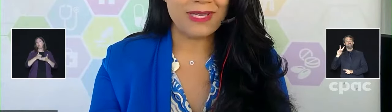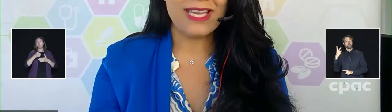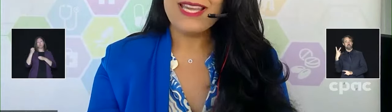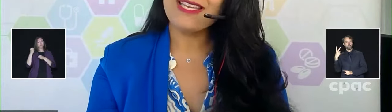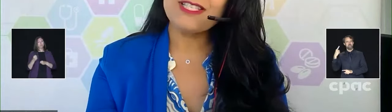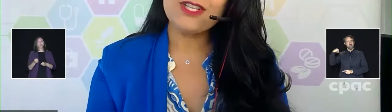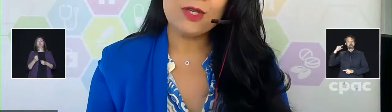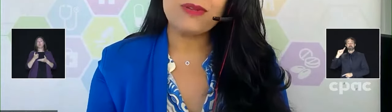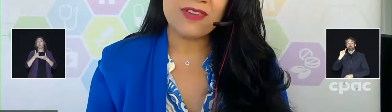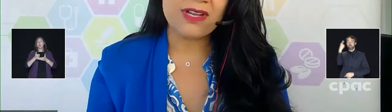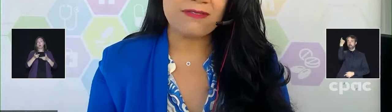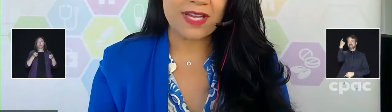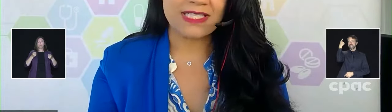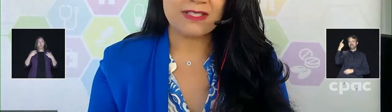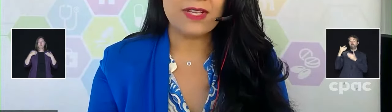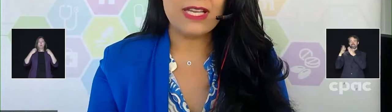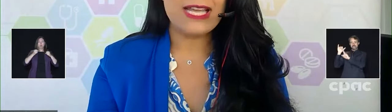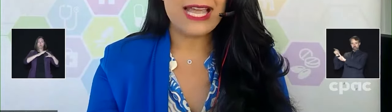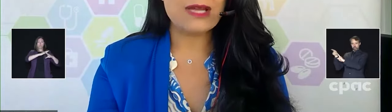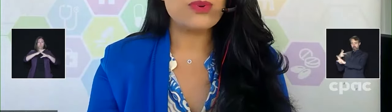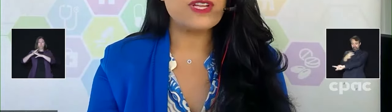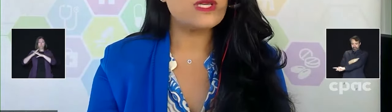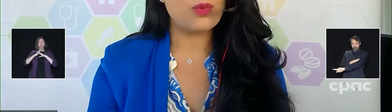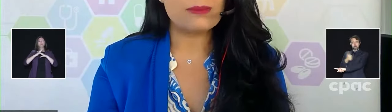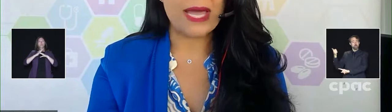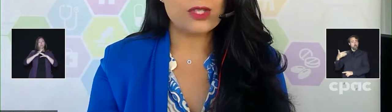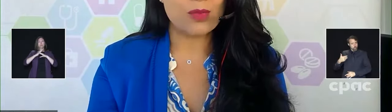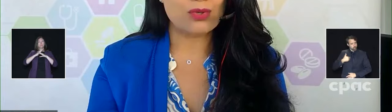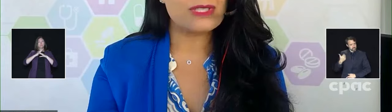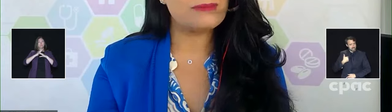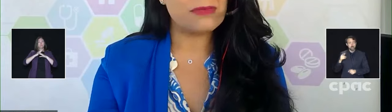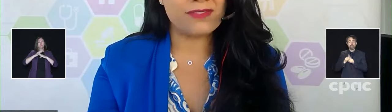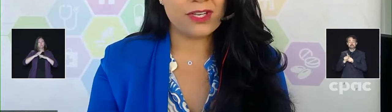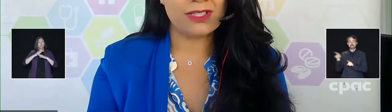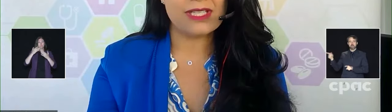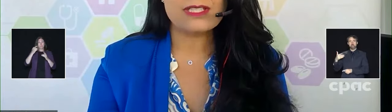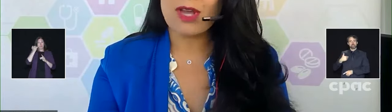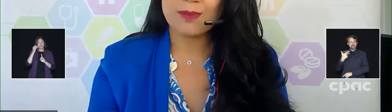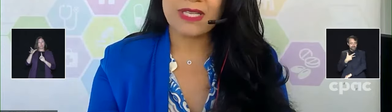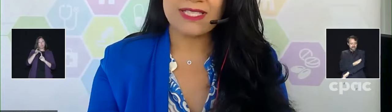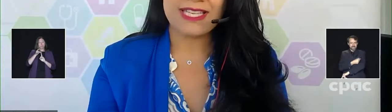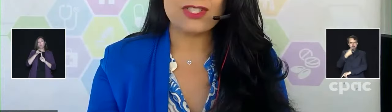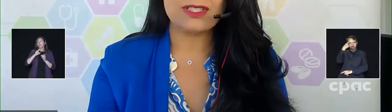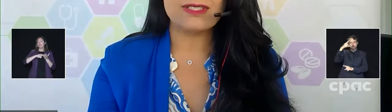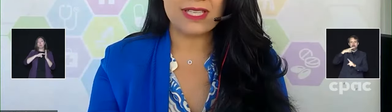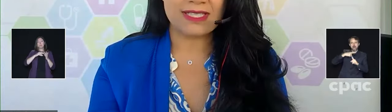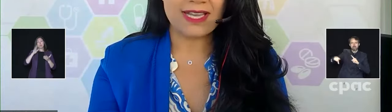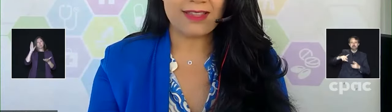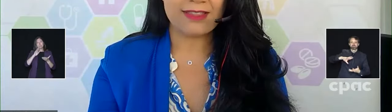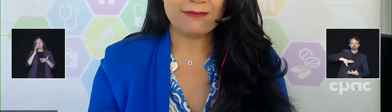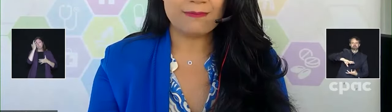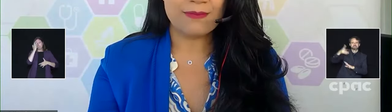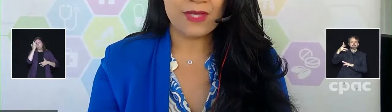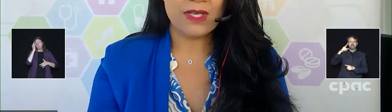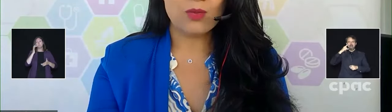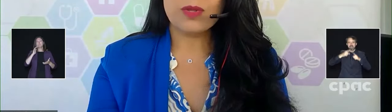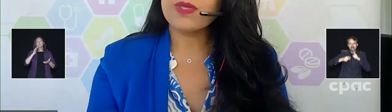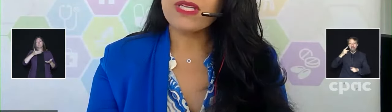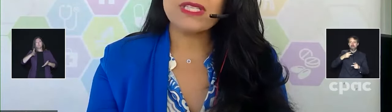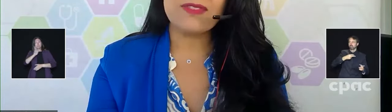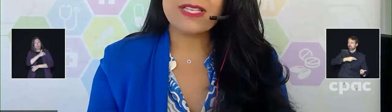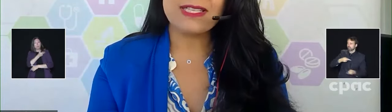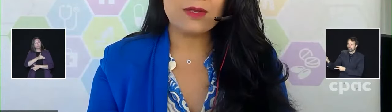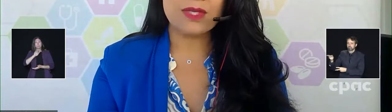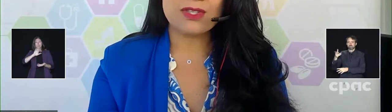time and continue to be very effective at preventing what matters most, severe illness, hospitalization, and death. With